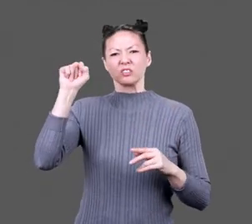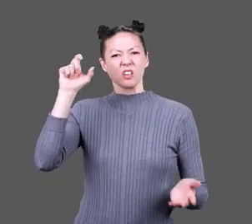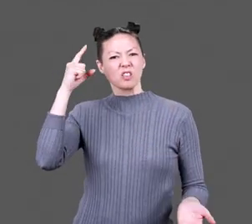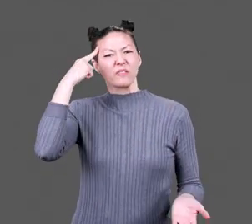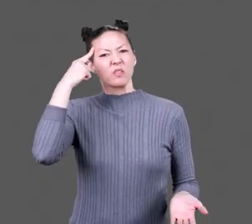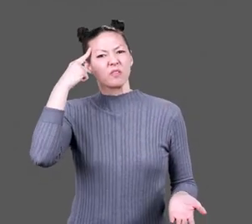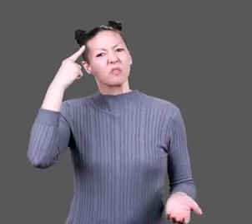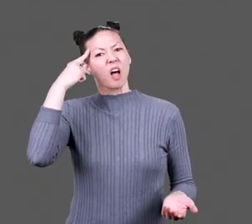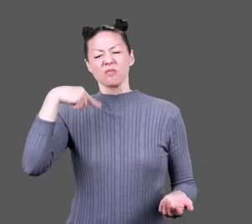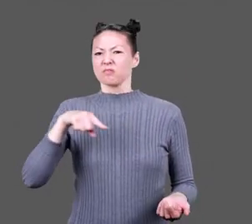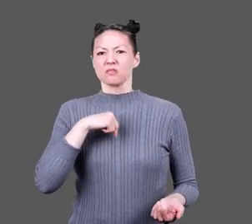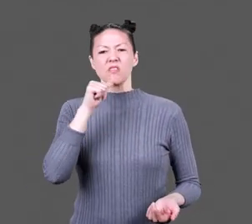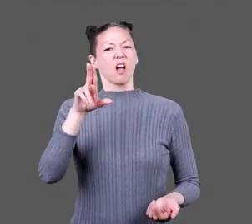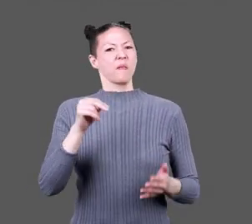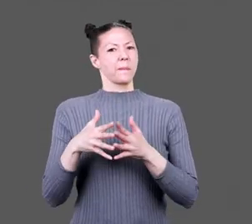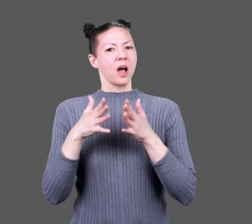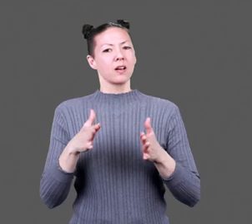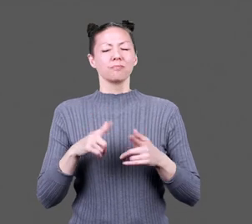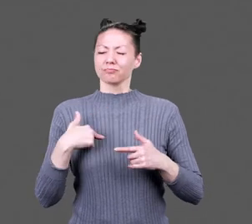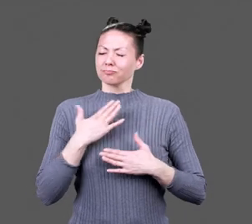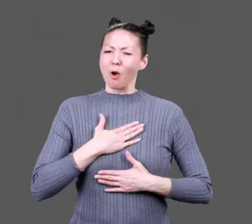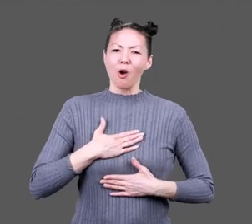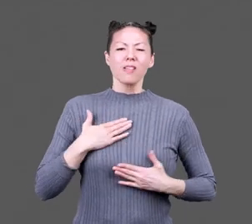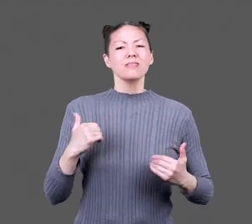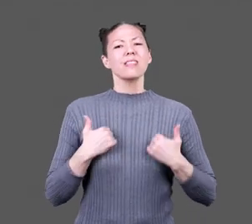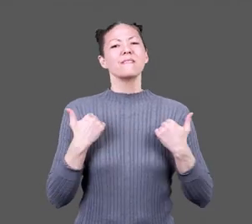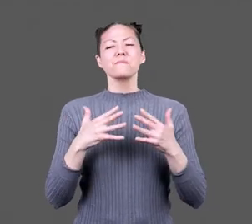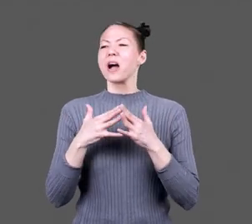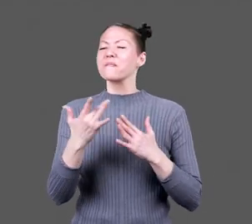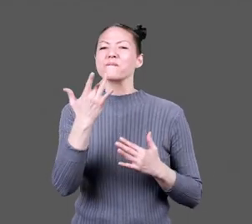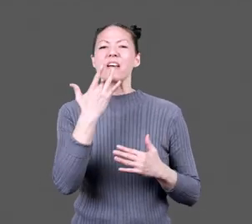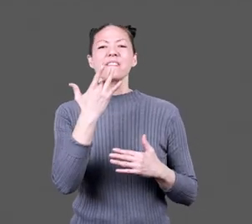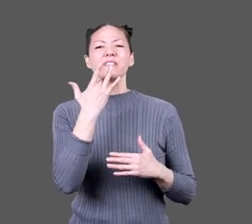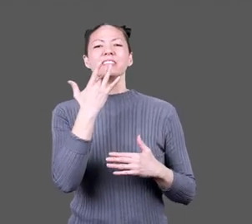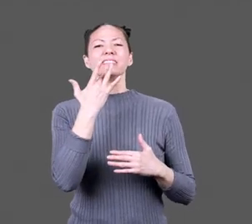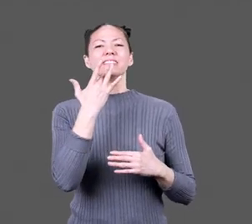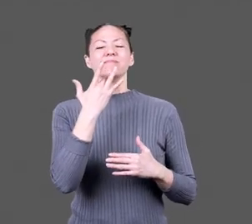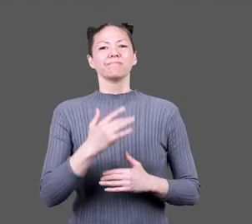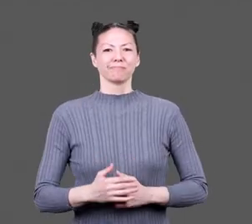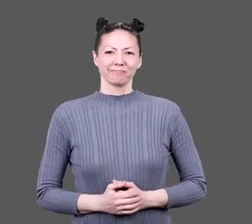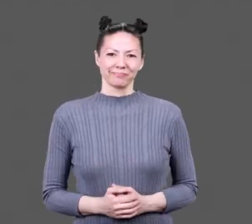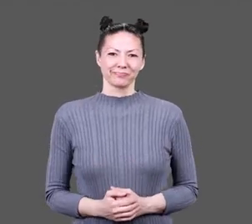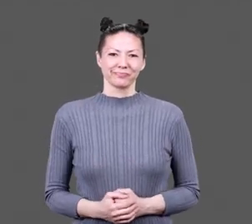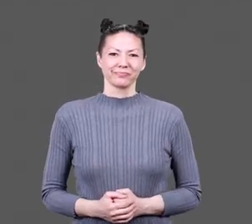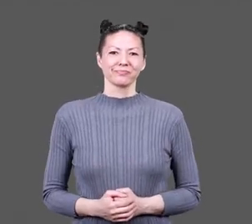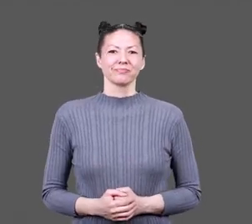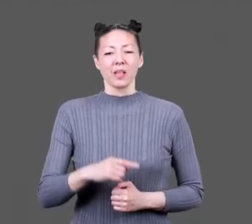who the U.S. government thought were un-American, enjoying our love for America's favorite pastime.